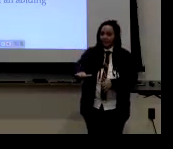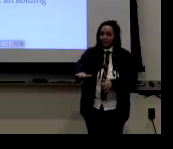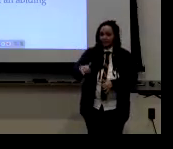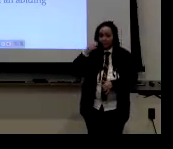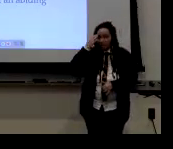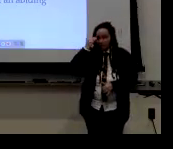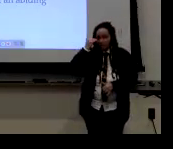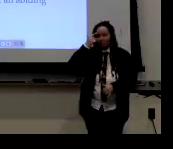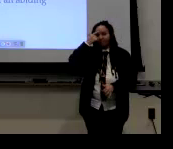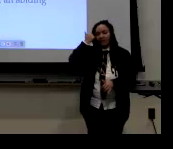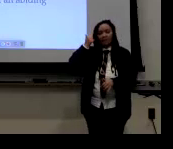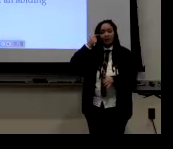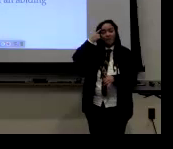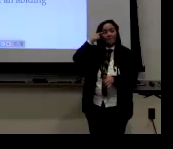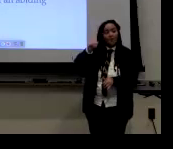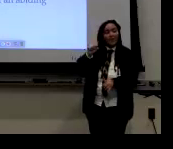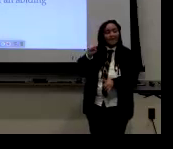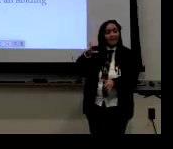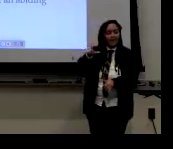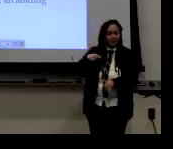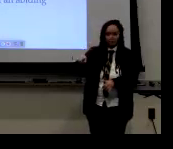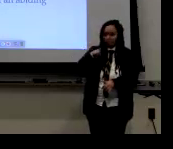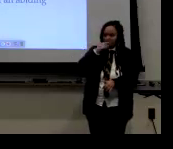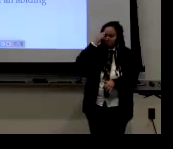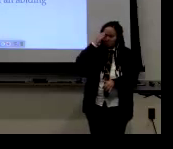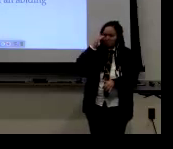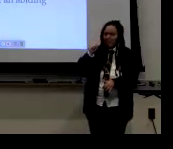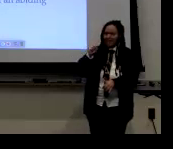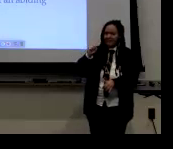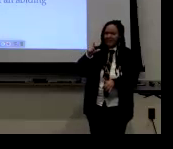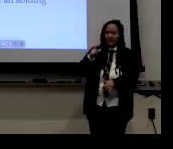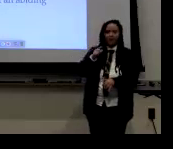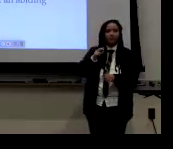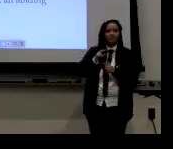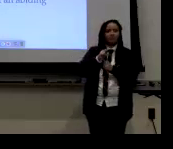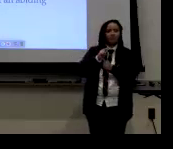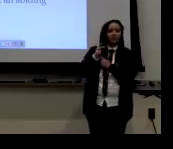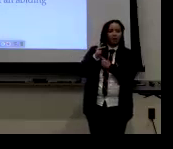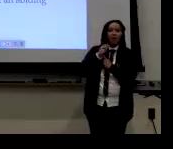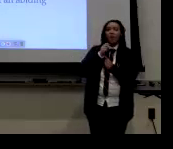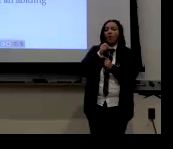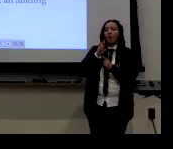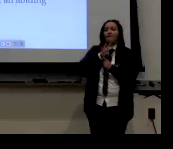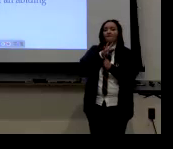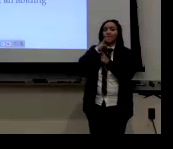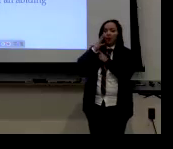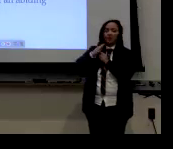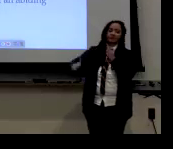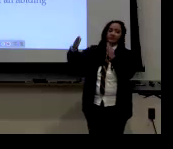But I challenged that and I, I challenged that because for ASL, um,